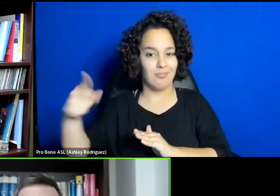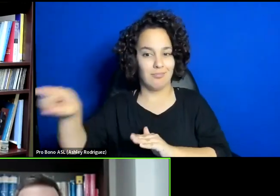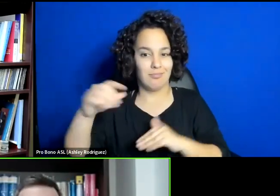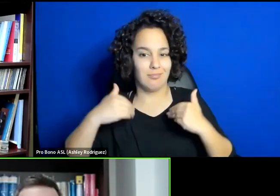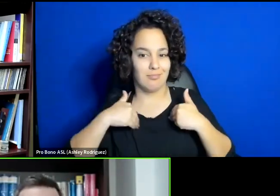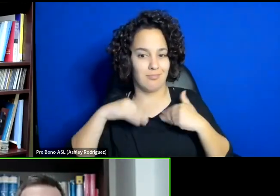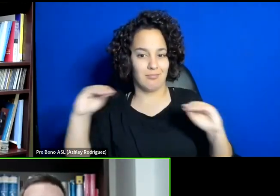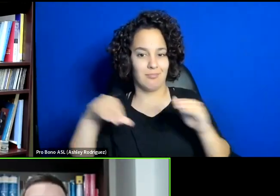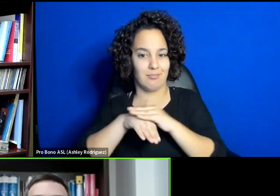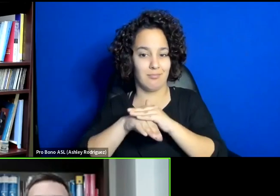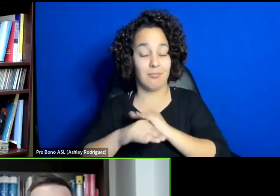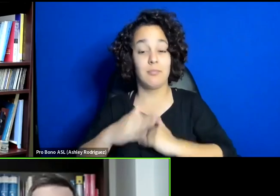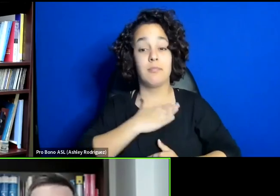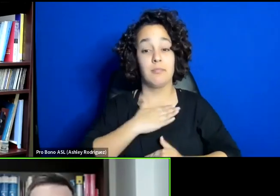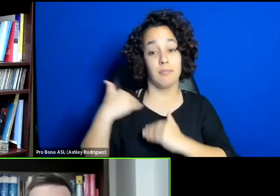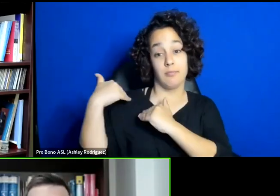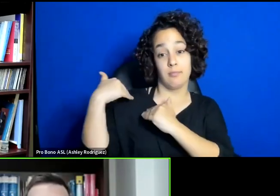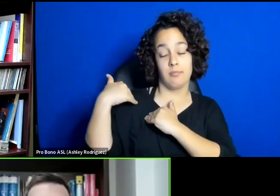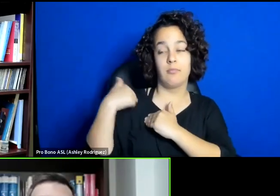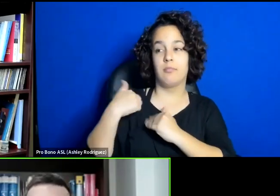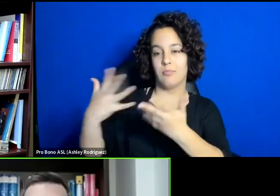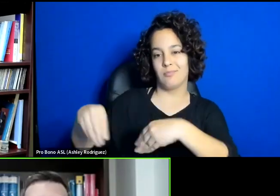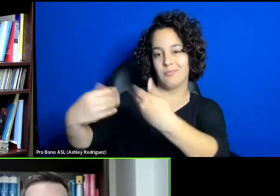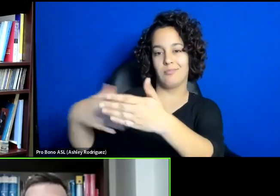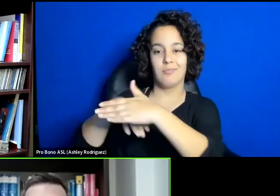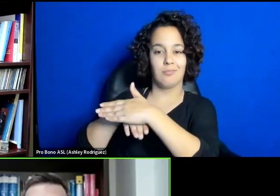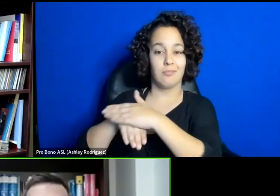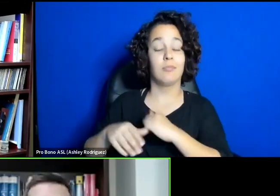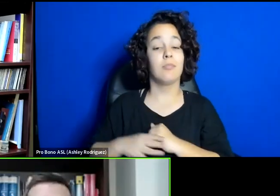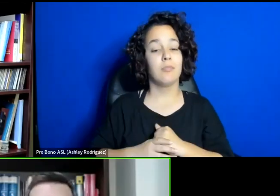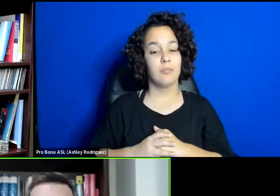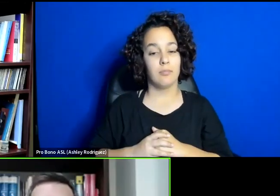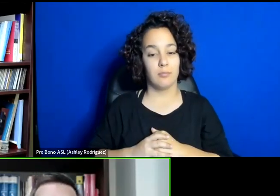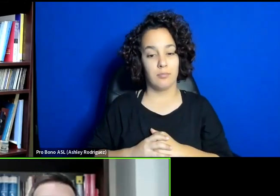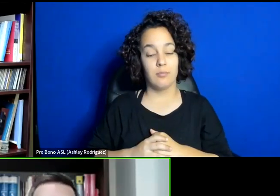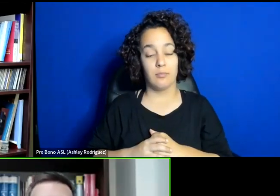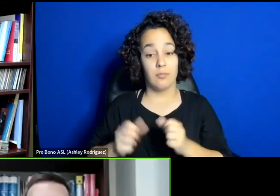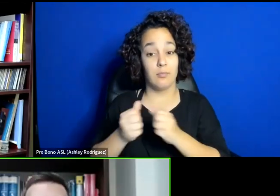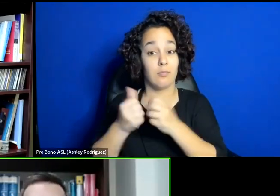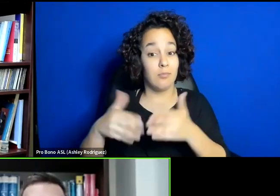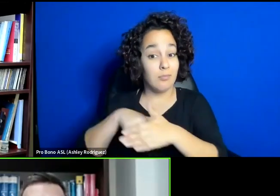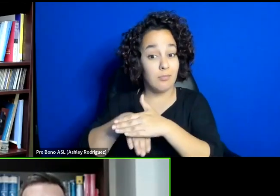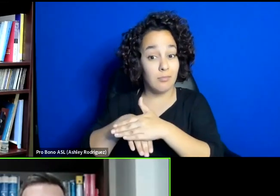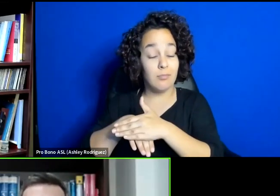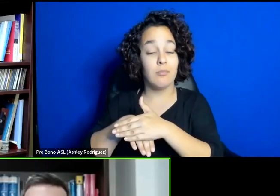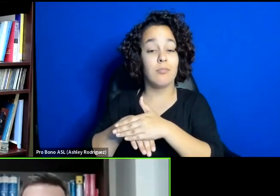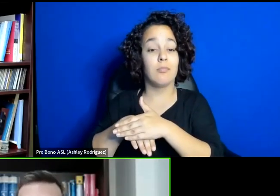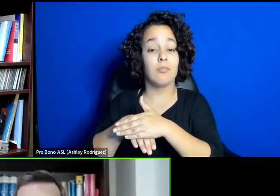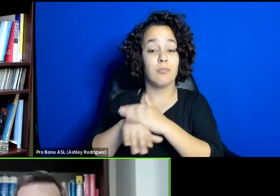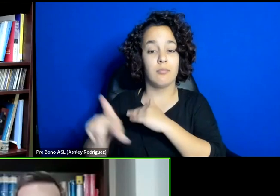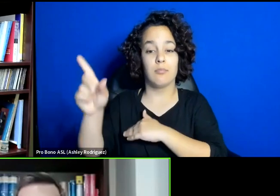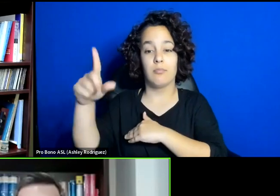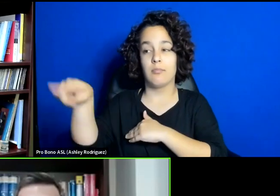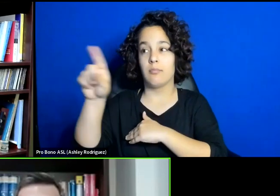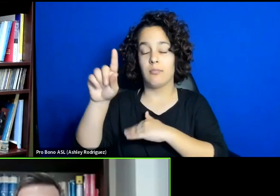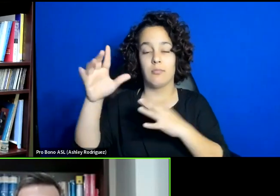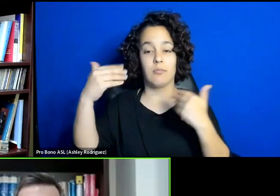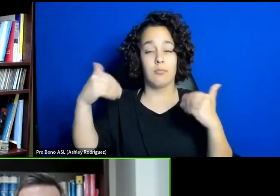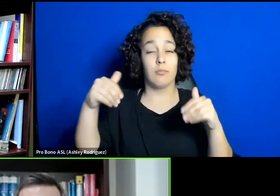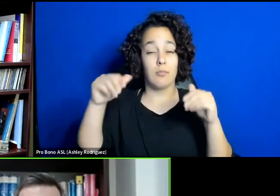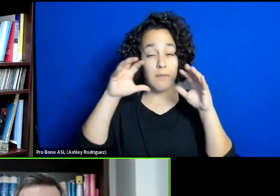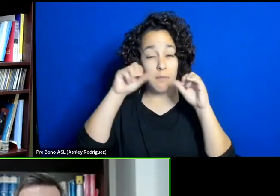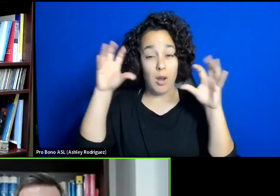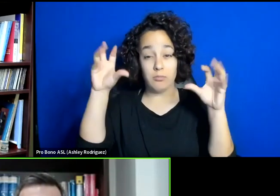also to provide that access without that access access. Dr. have been phenomenal. Dr. They have been